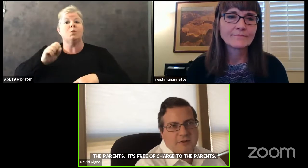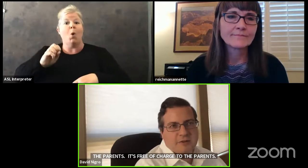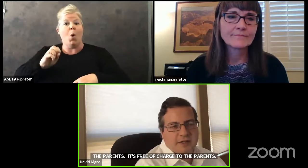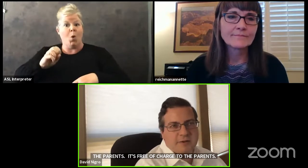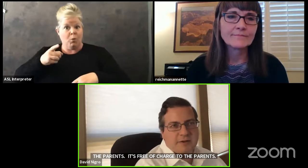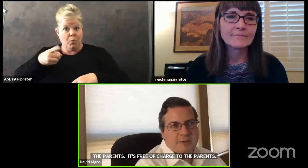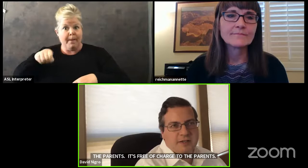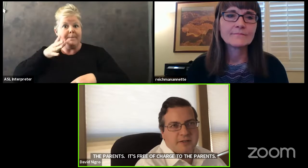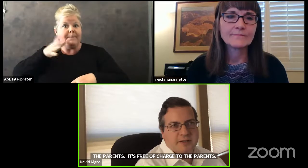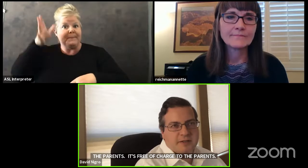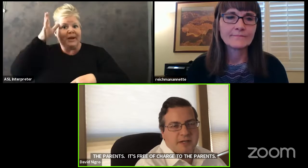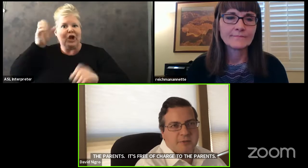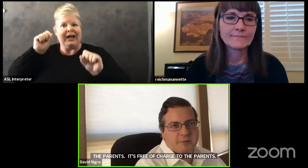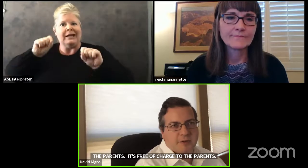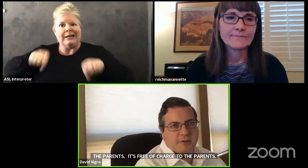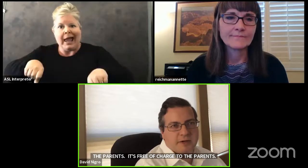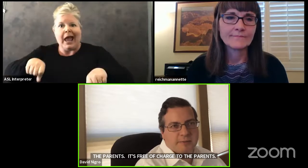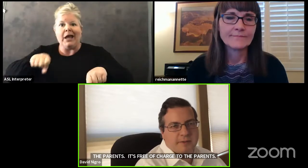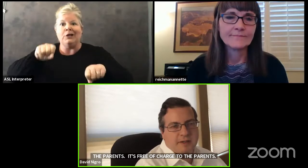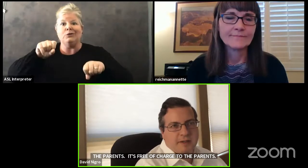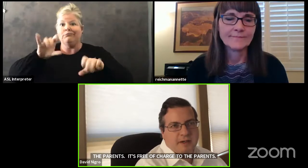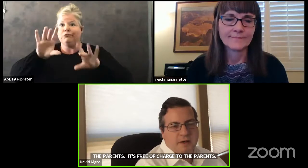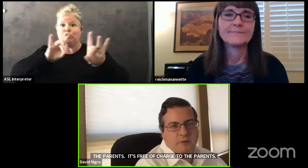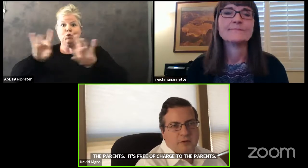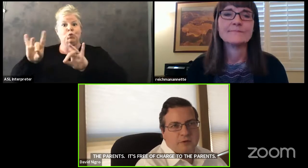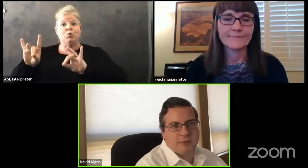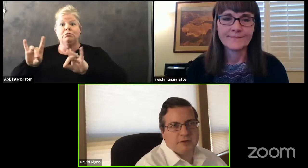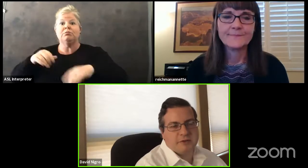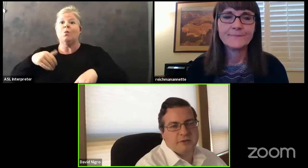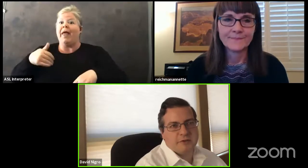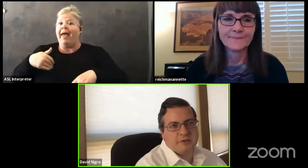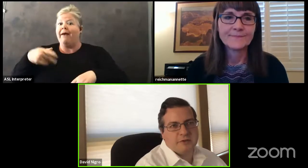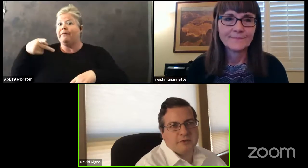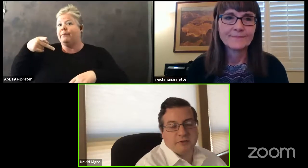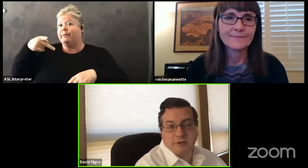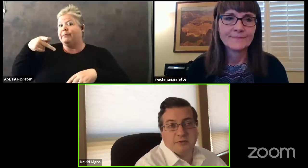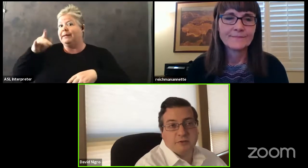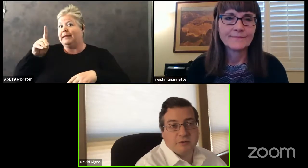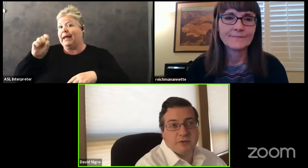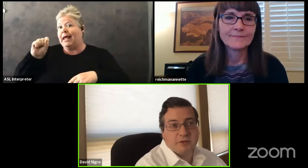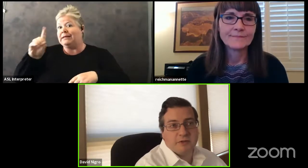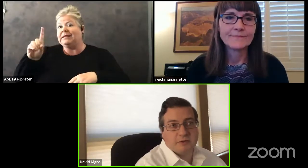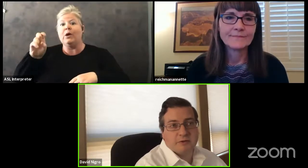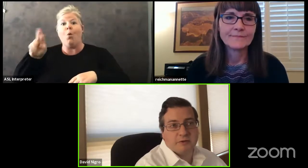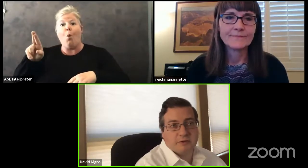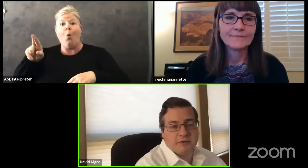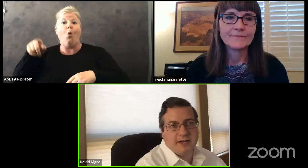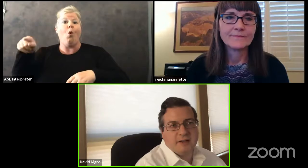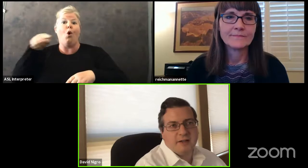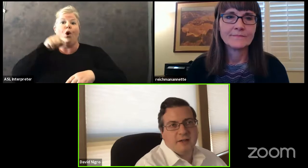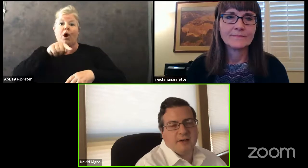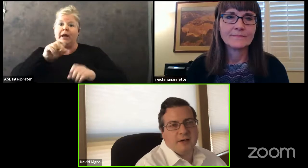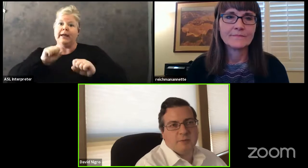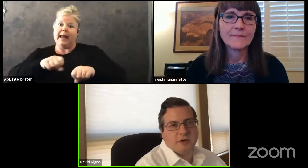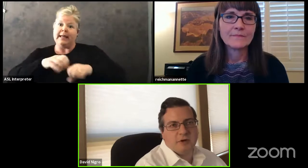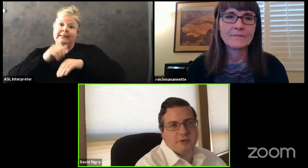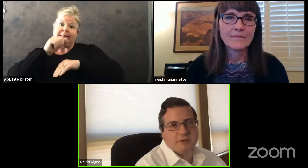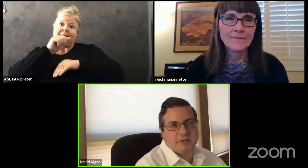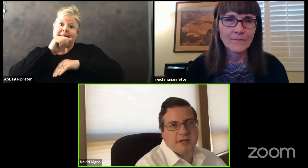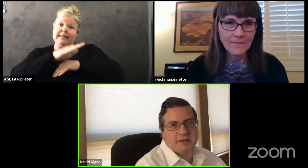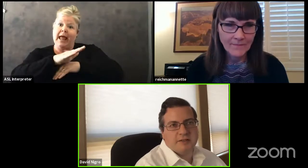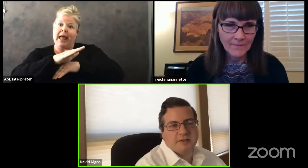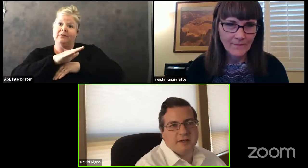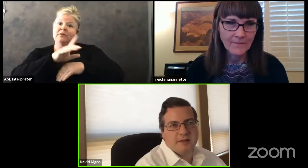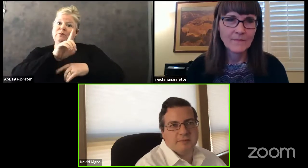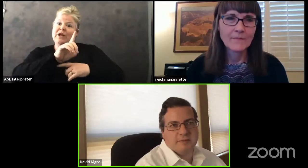COVID notwithstanding. have the PDSD campus program, or parents can choose to, can choose to send their children to that program,